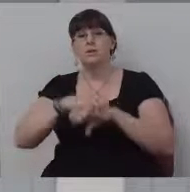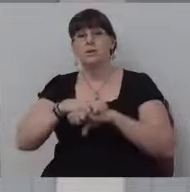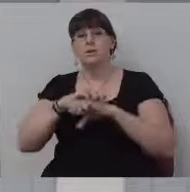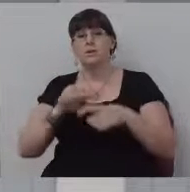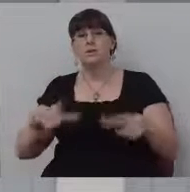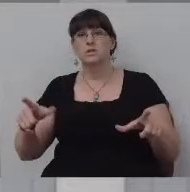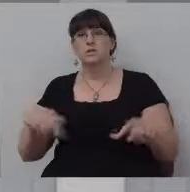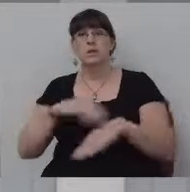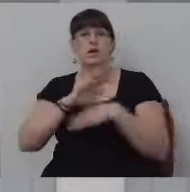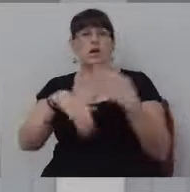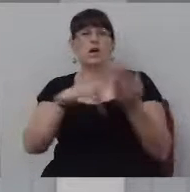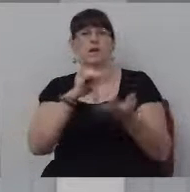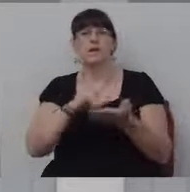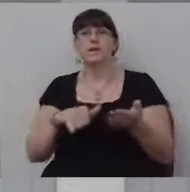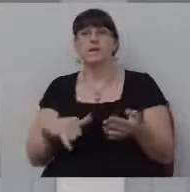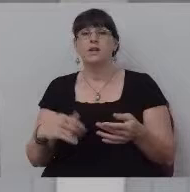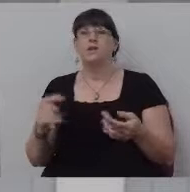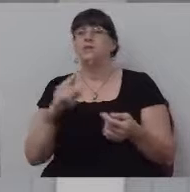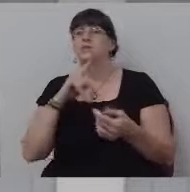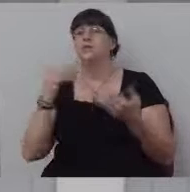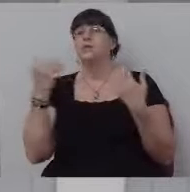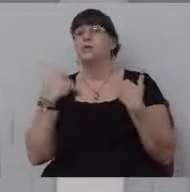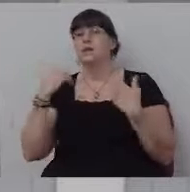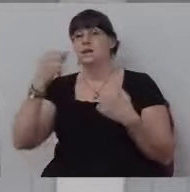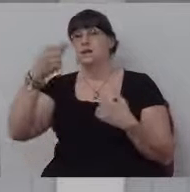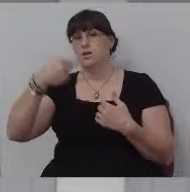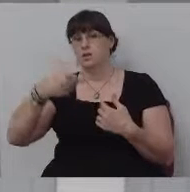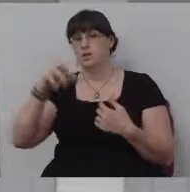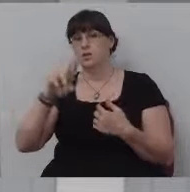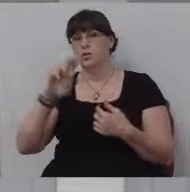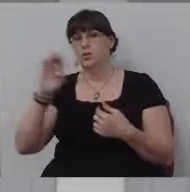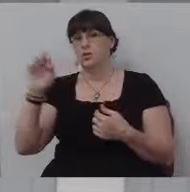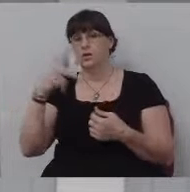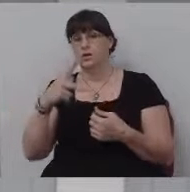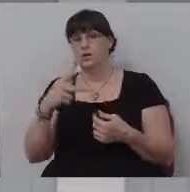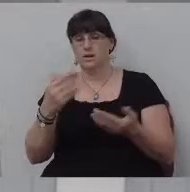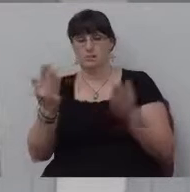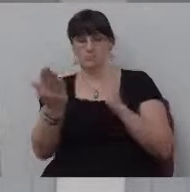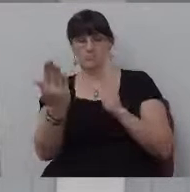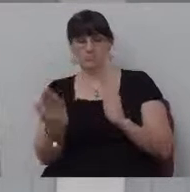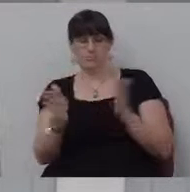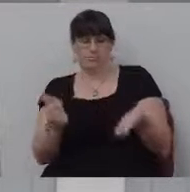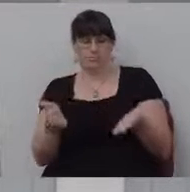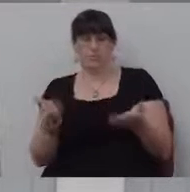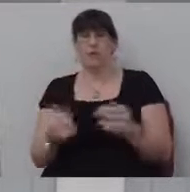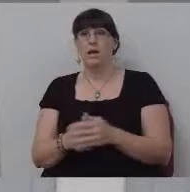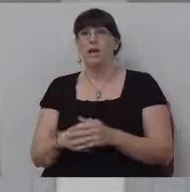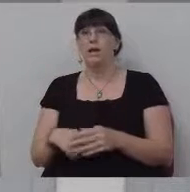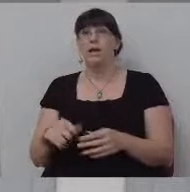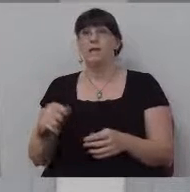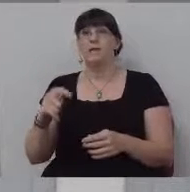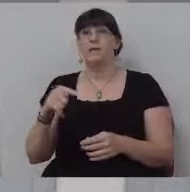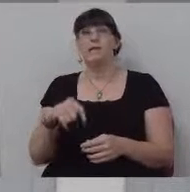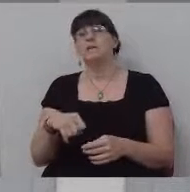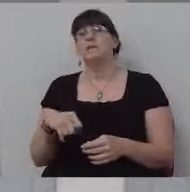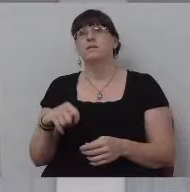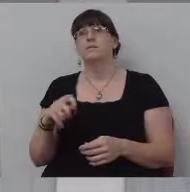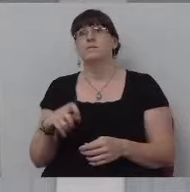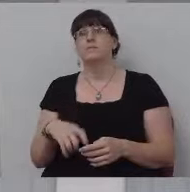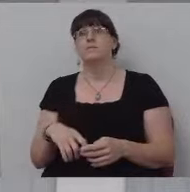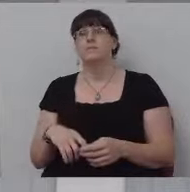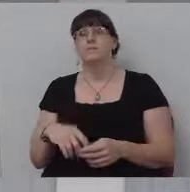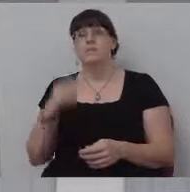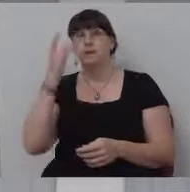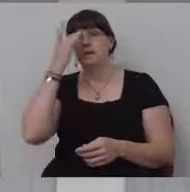work with. So they've got the Greek manuscript, uh, in front of them. And the Greek manuscript they used is called the Texas Receptus. And so what had happened, it's called